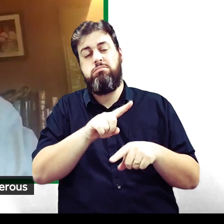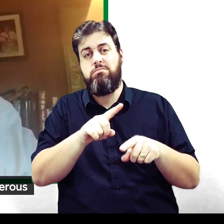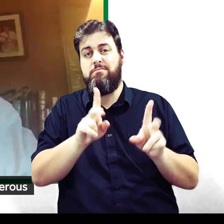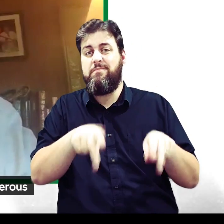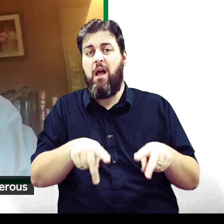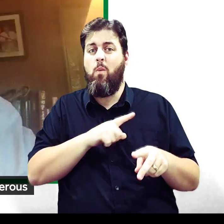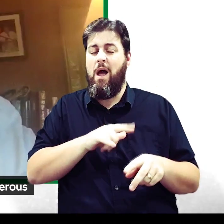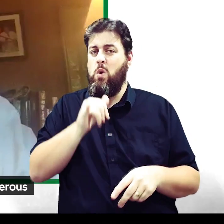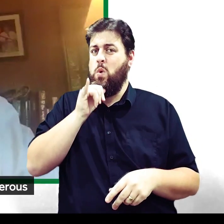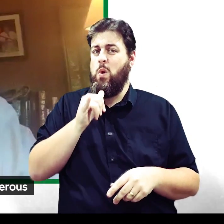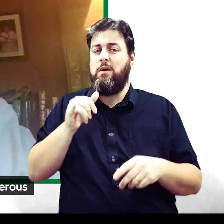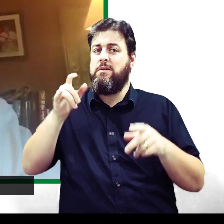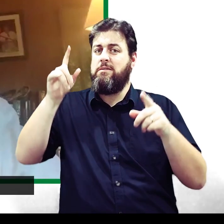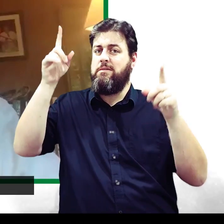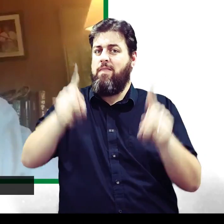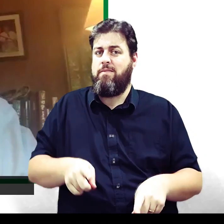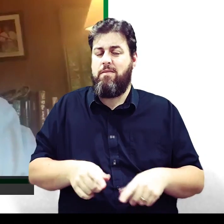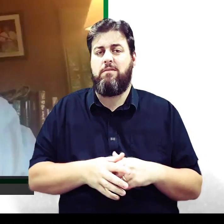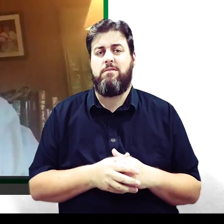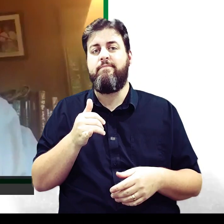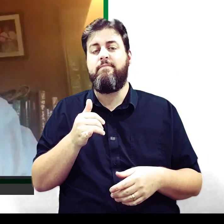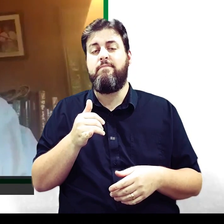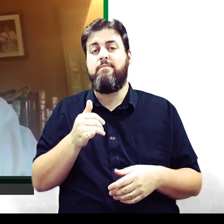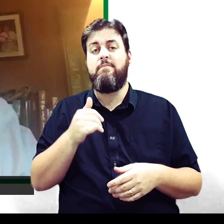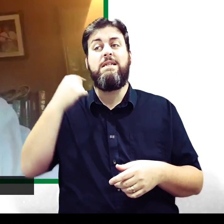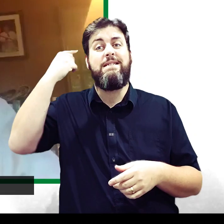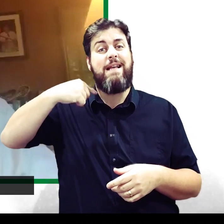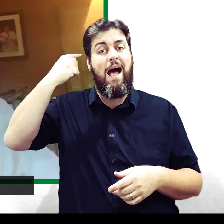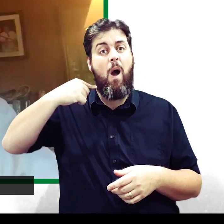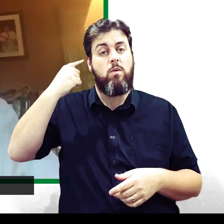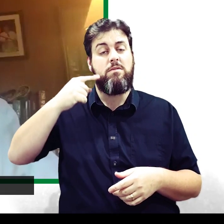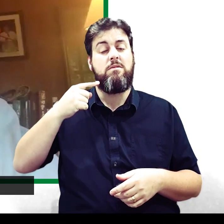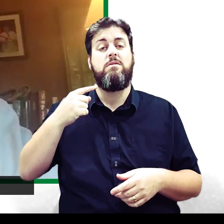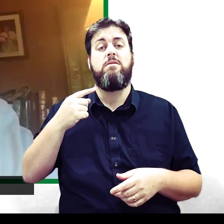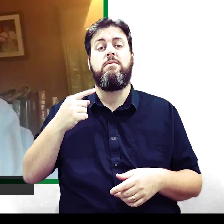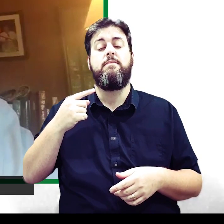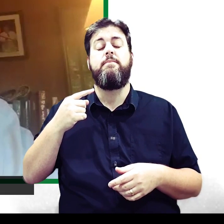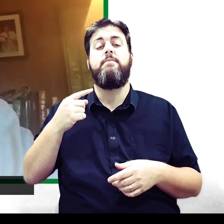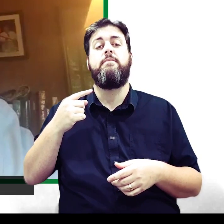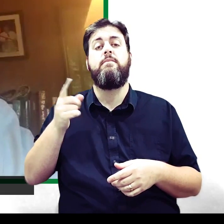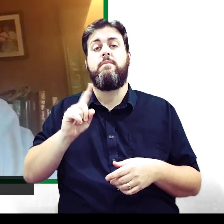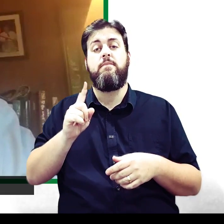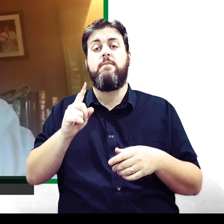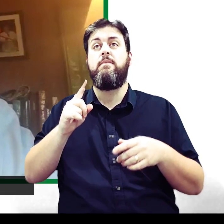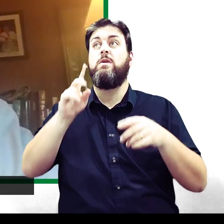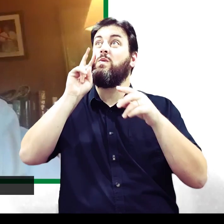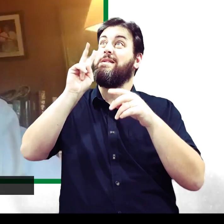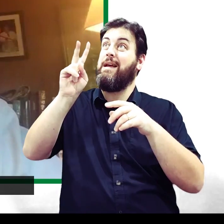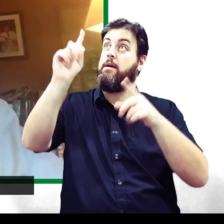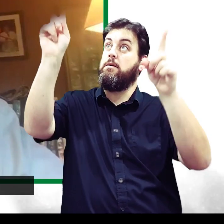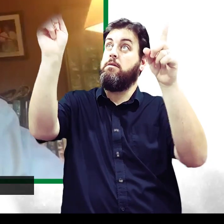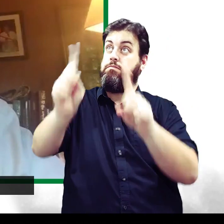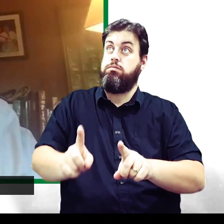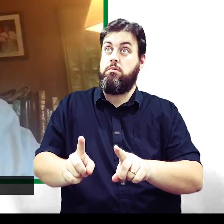lightning strikes are pretty dangerous. And the sound, of course, you hear after